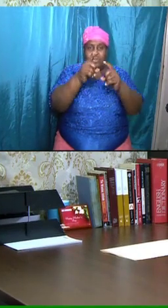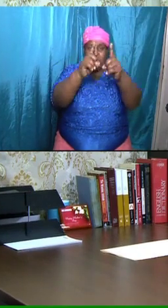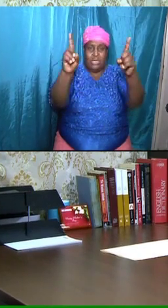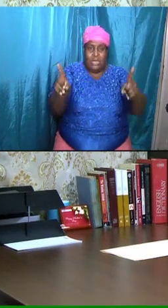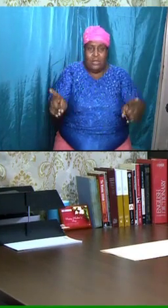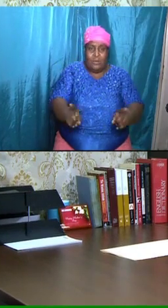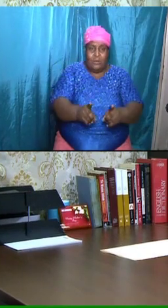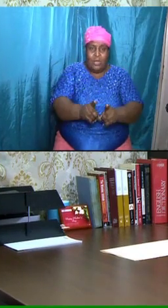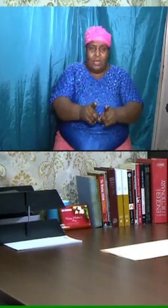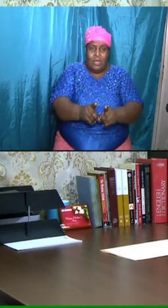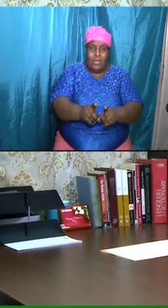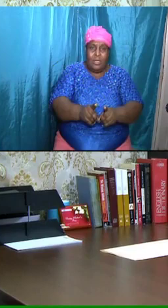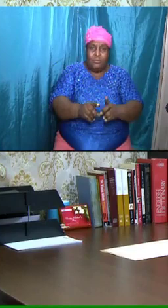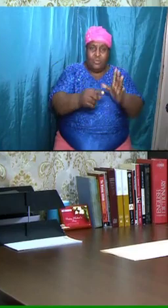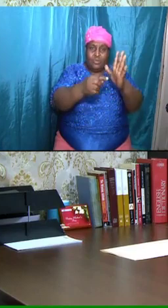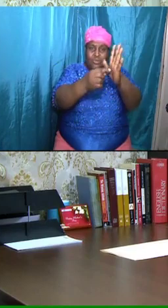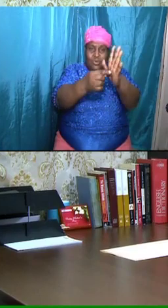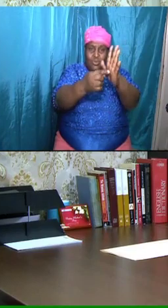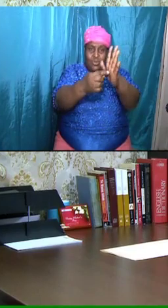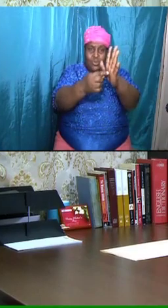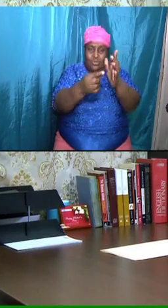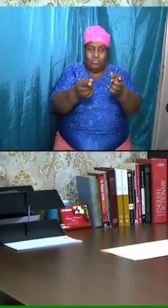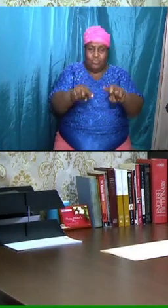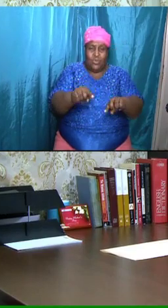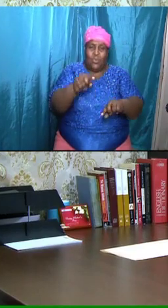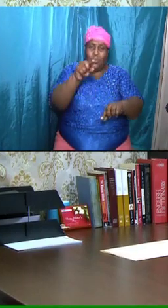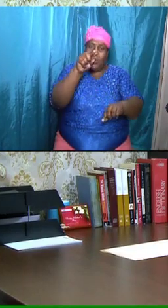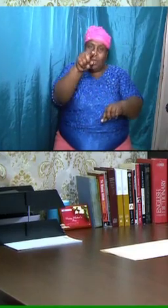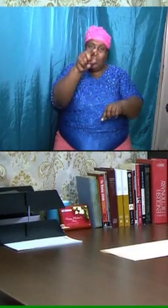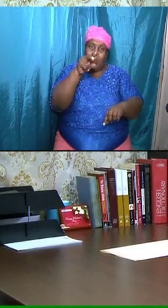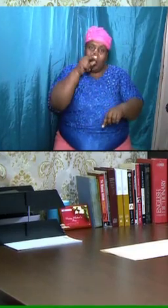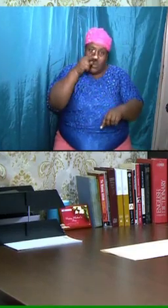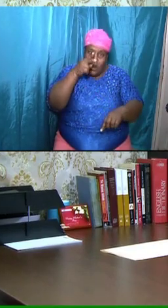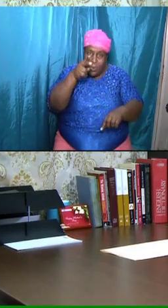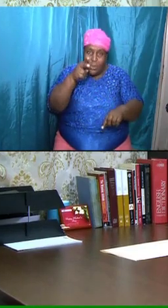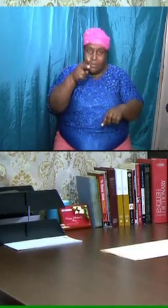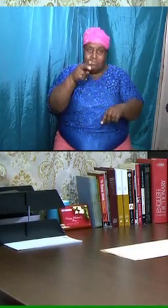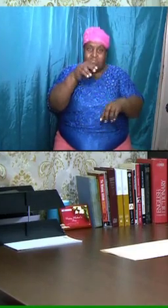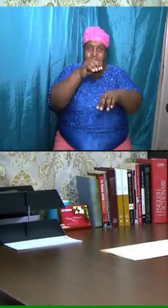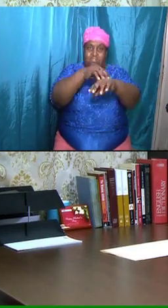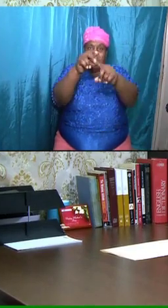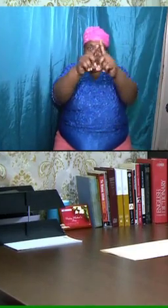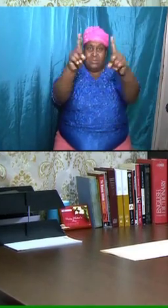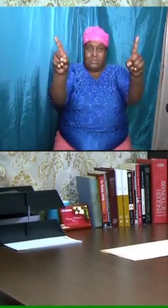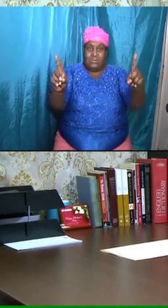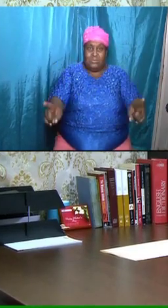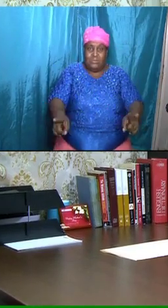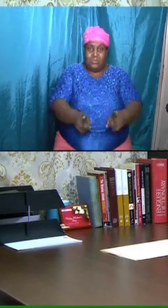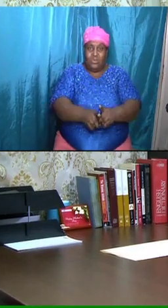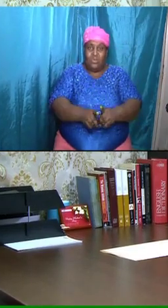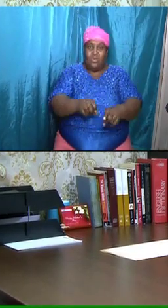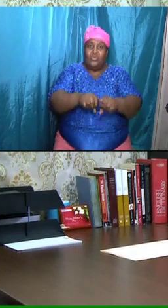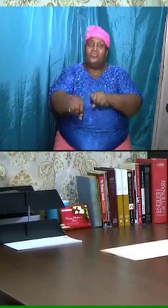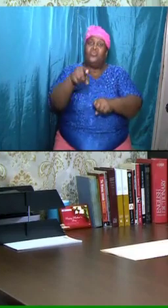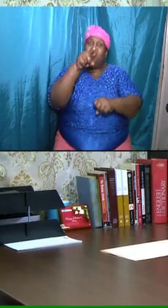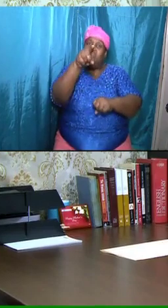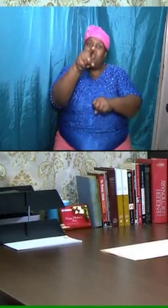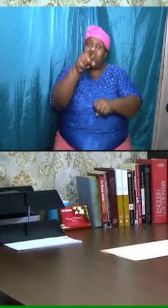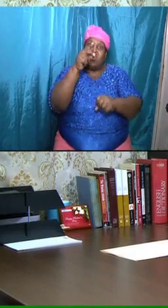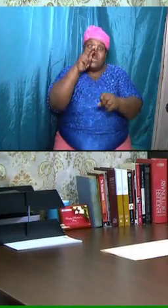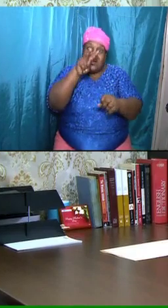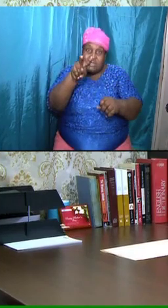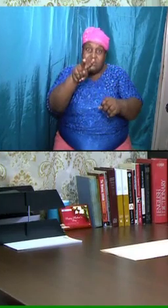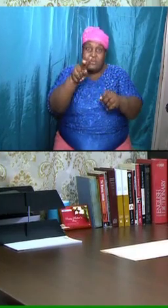you are looking at it, I will be going through and you will look at the chart so you will be seeing the